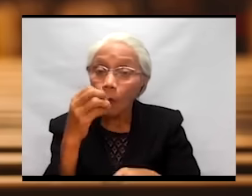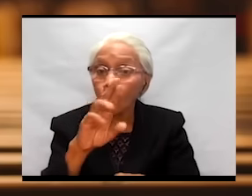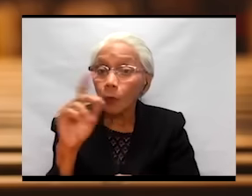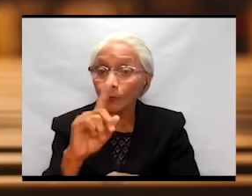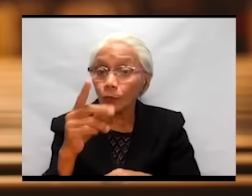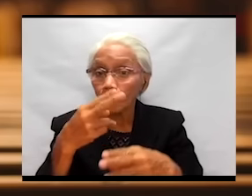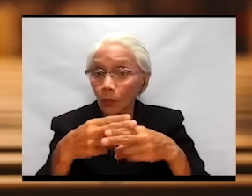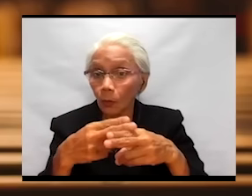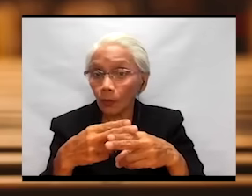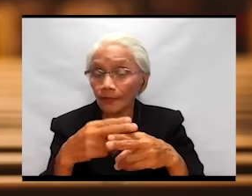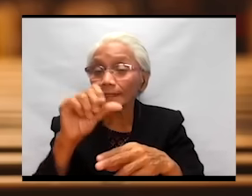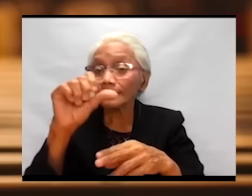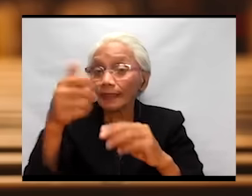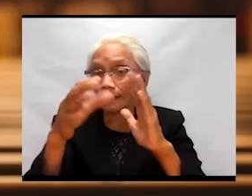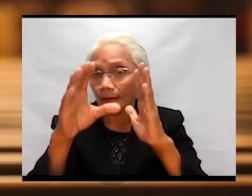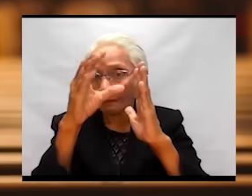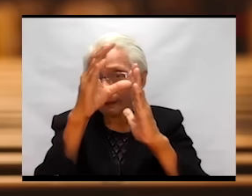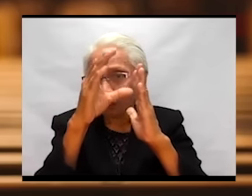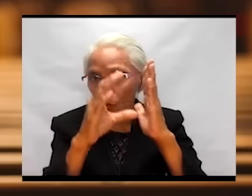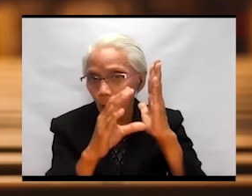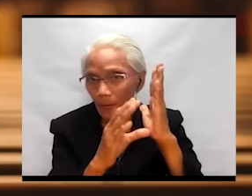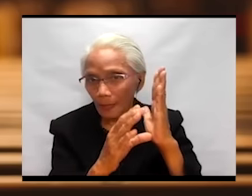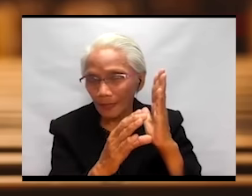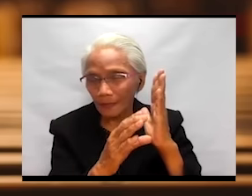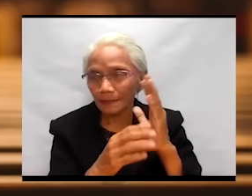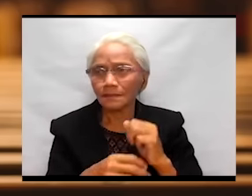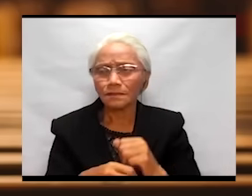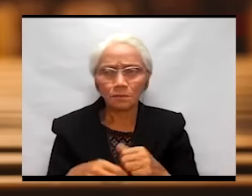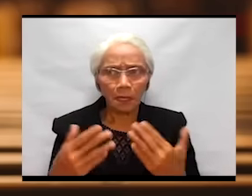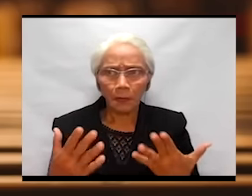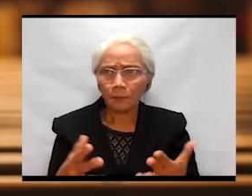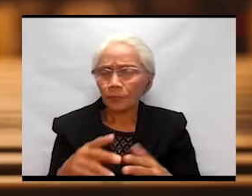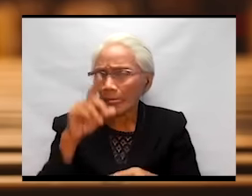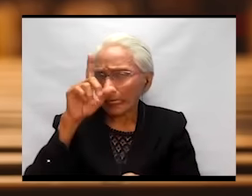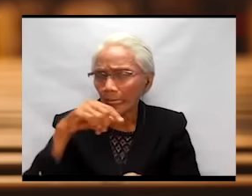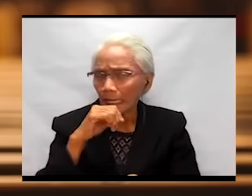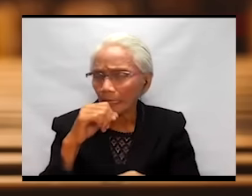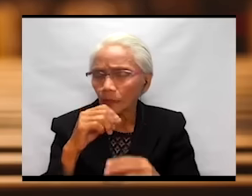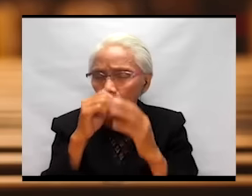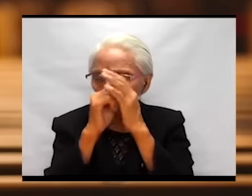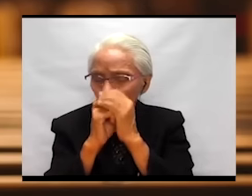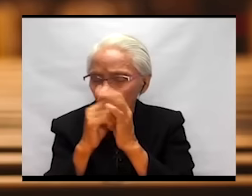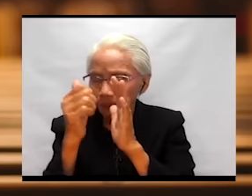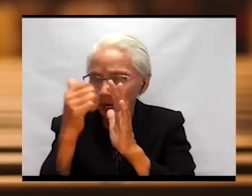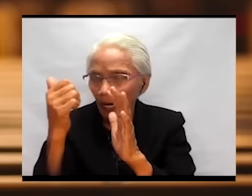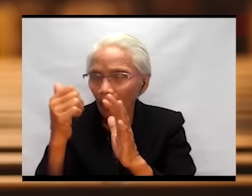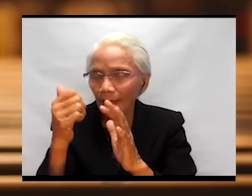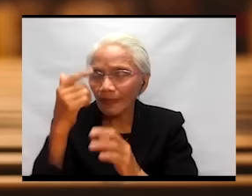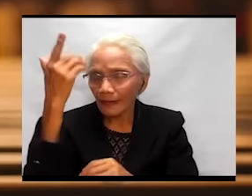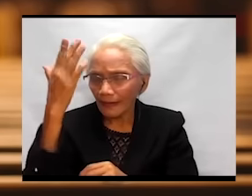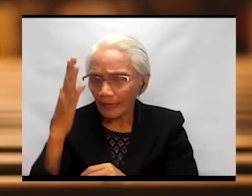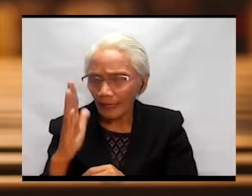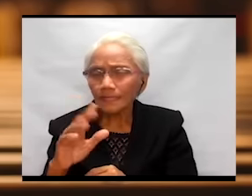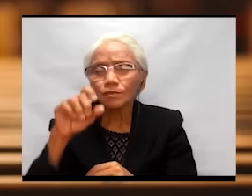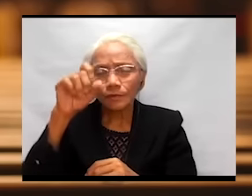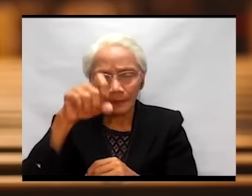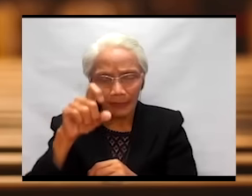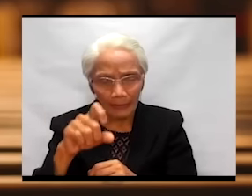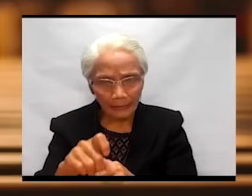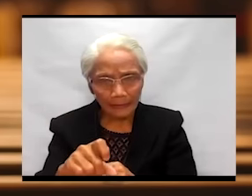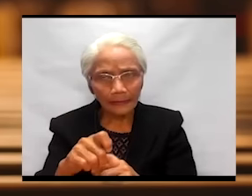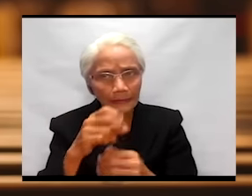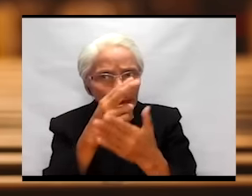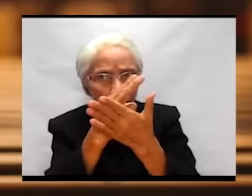You should not worship other gods. You should hallow the name of God. You should keep